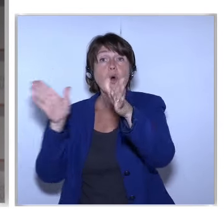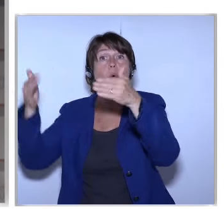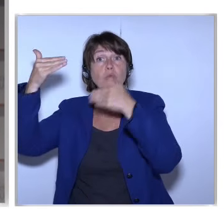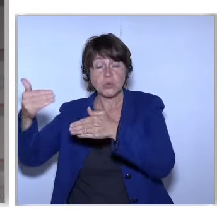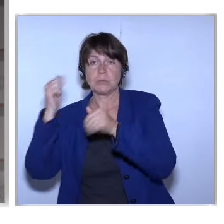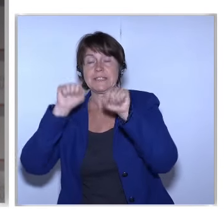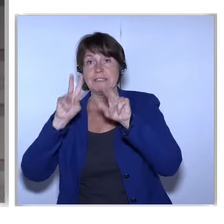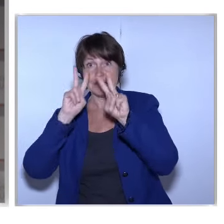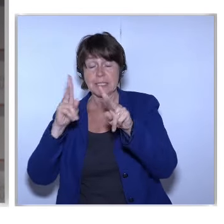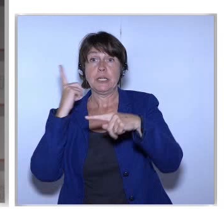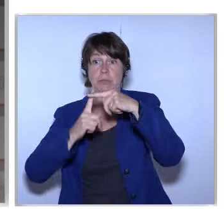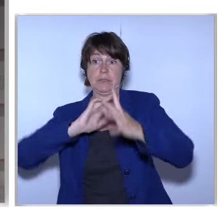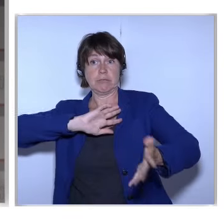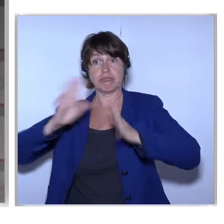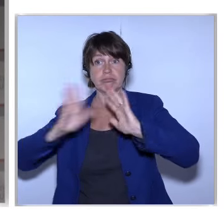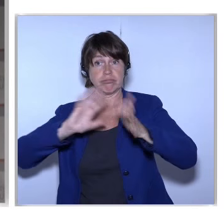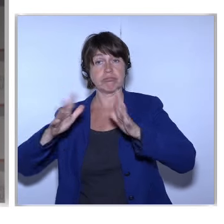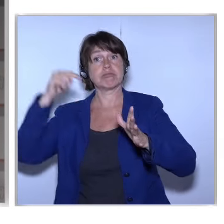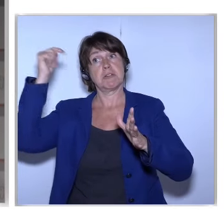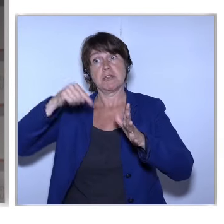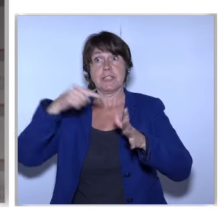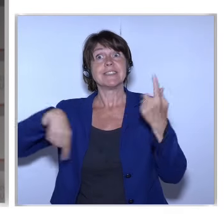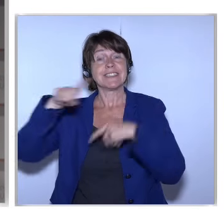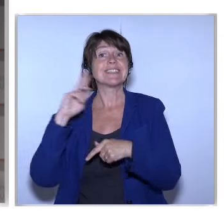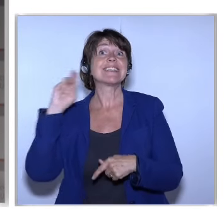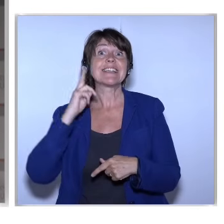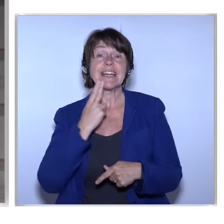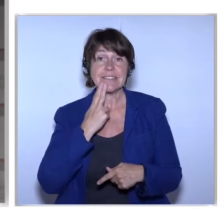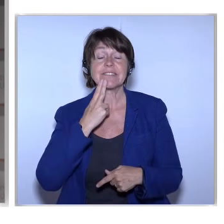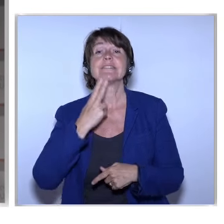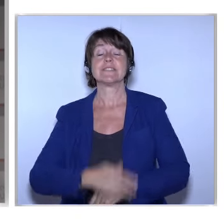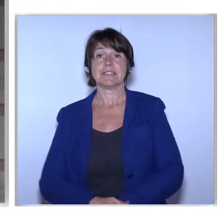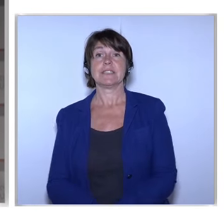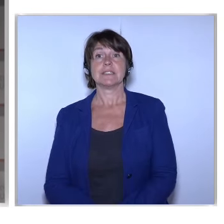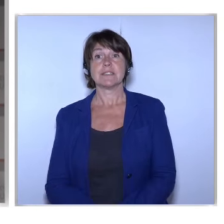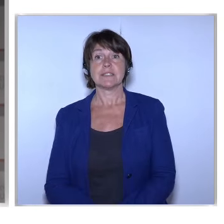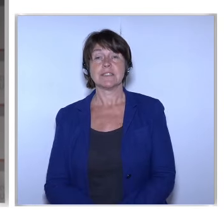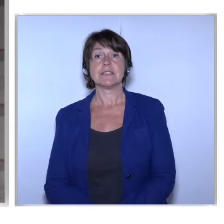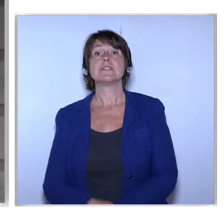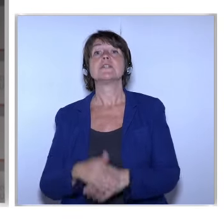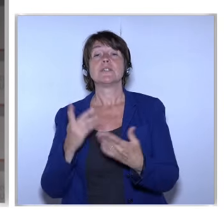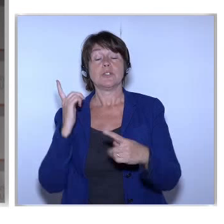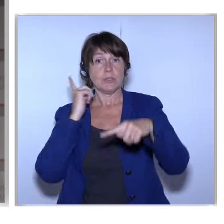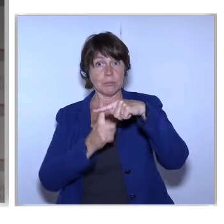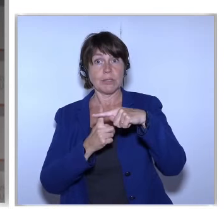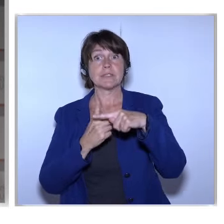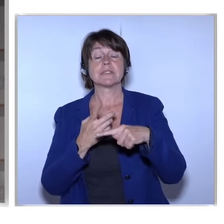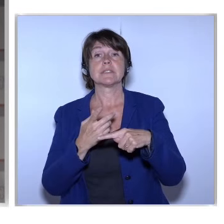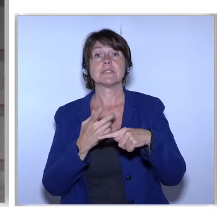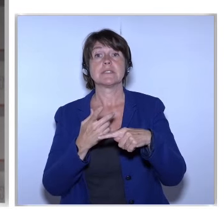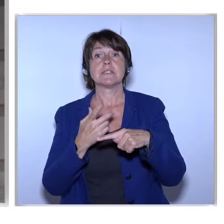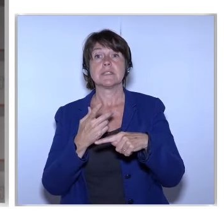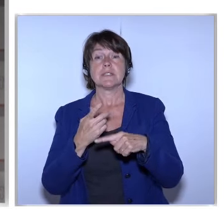signing for those who have problems with accessibility And we also have a